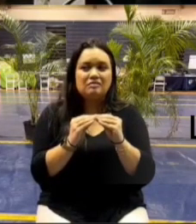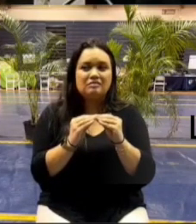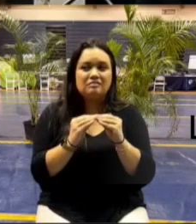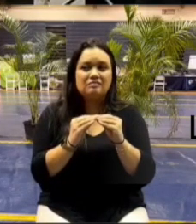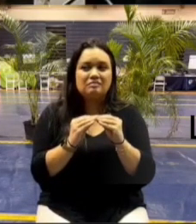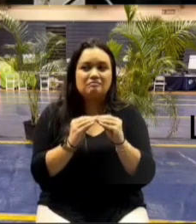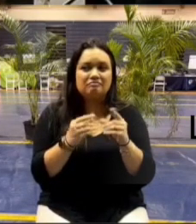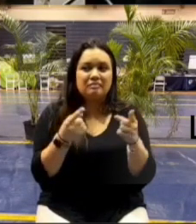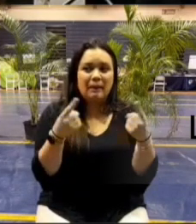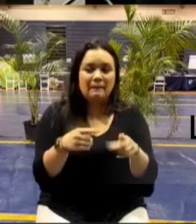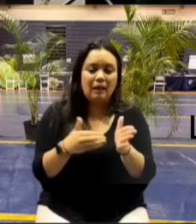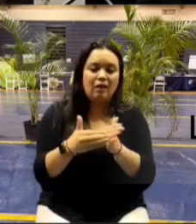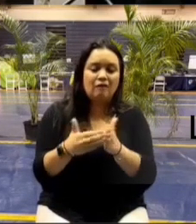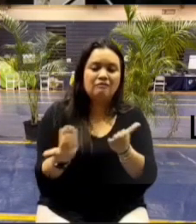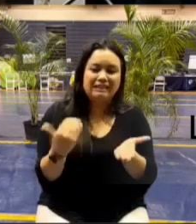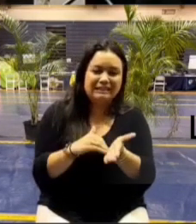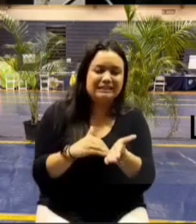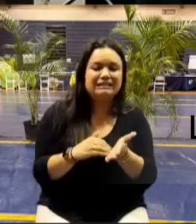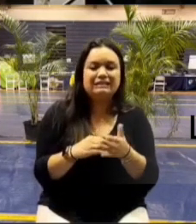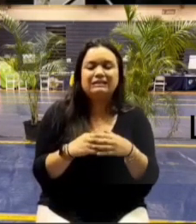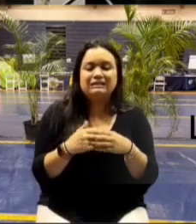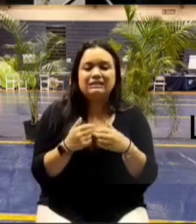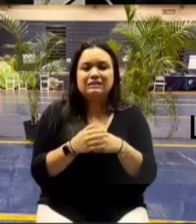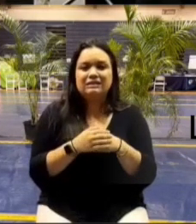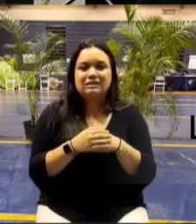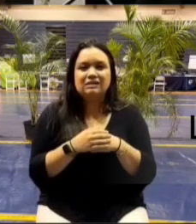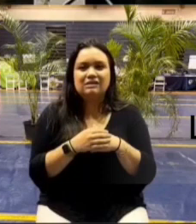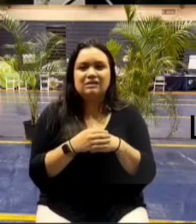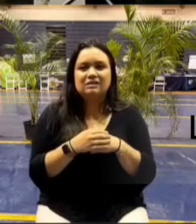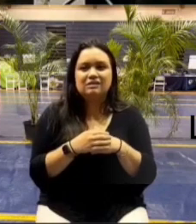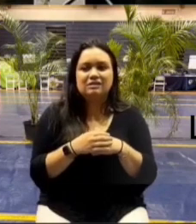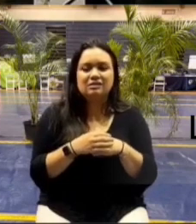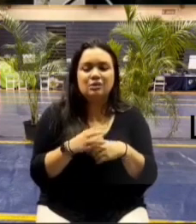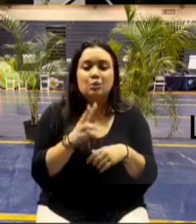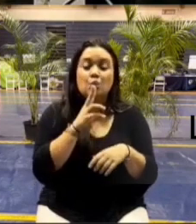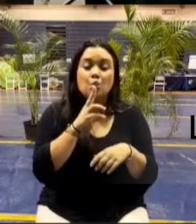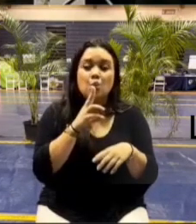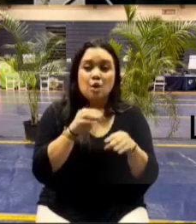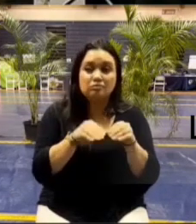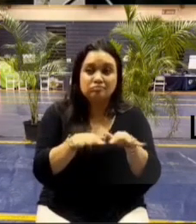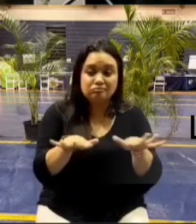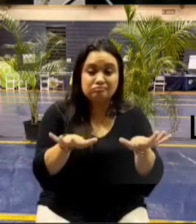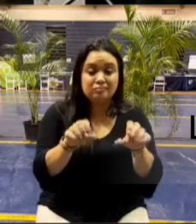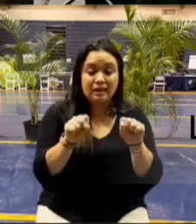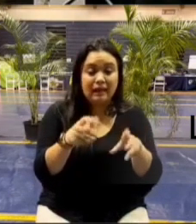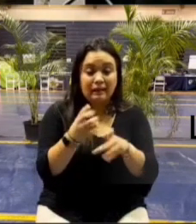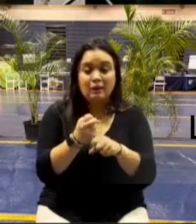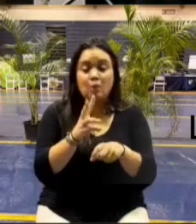actually need the gravel at all but could you get a water meter permit ahead of it